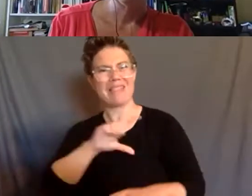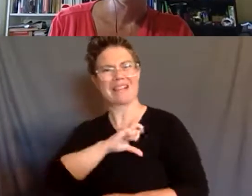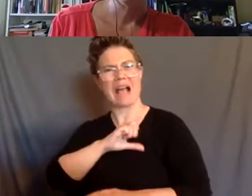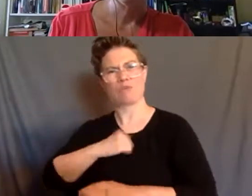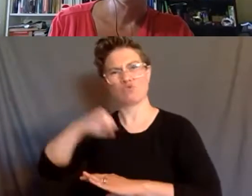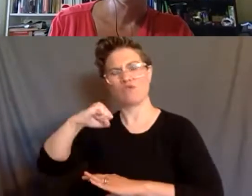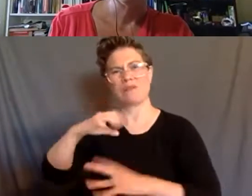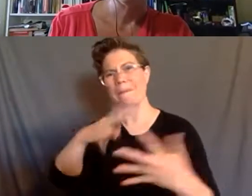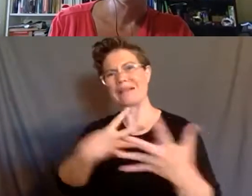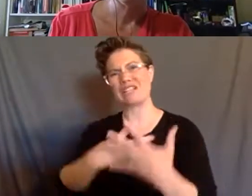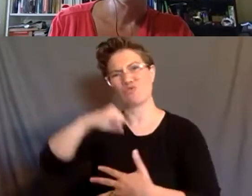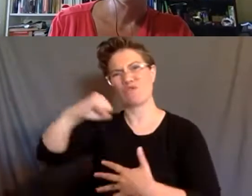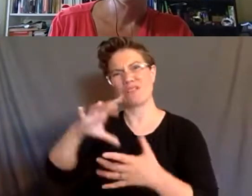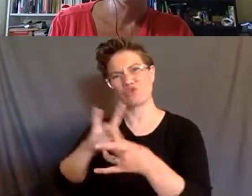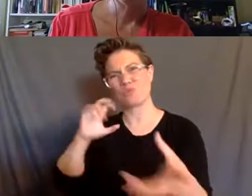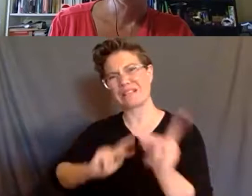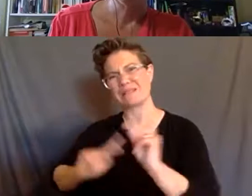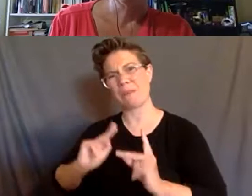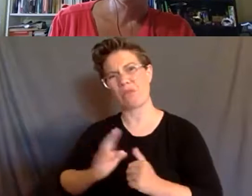Yeah, just like how you're thinking about this.